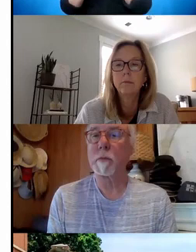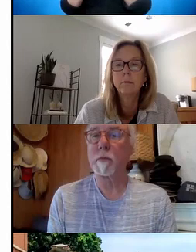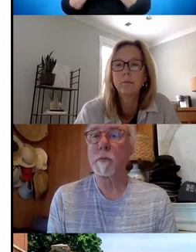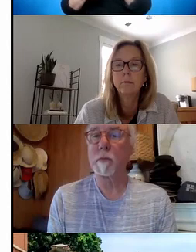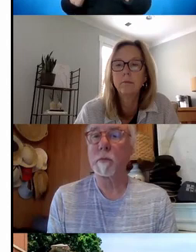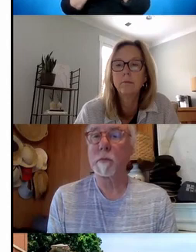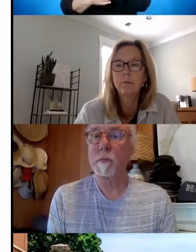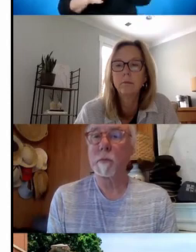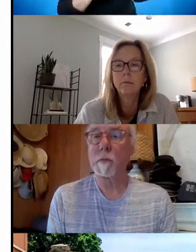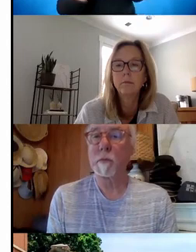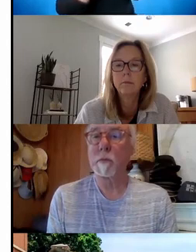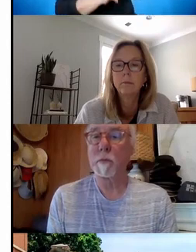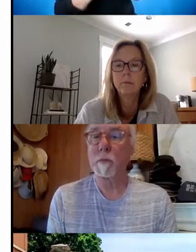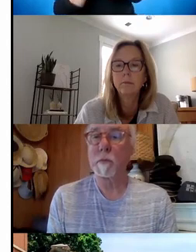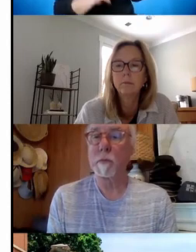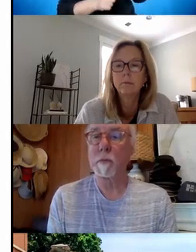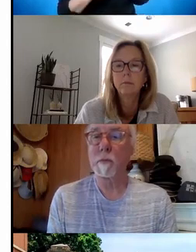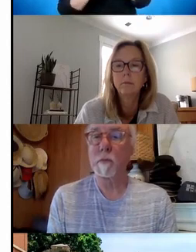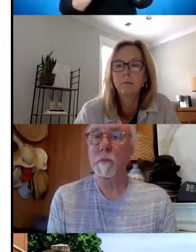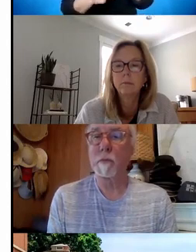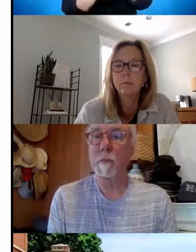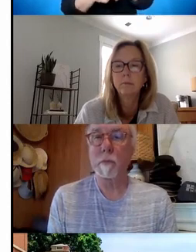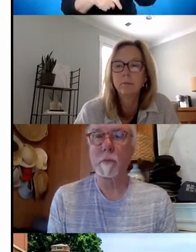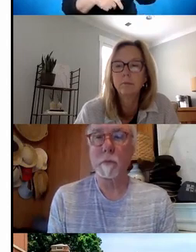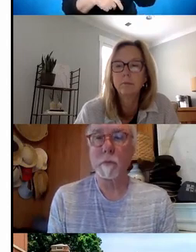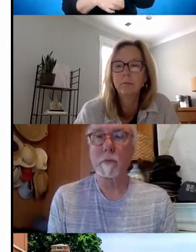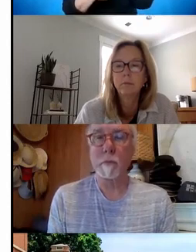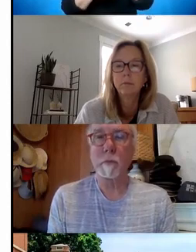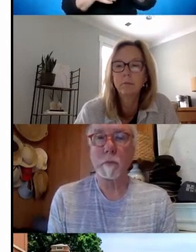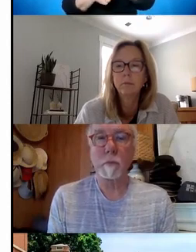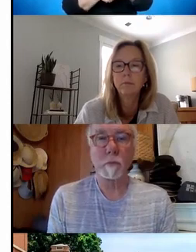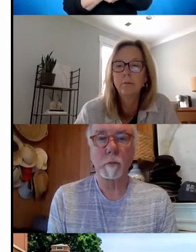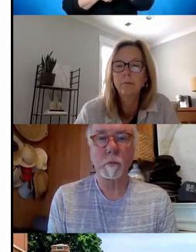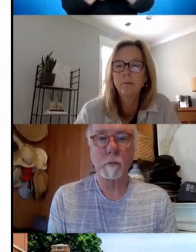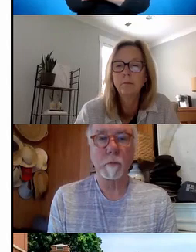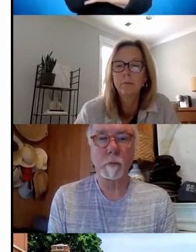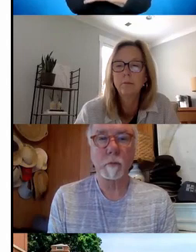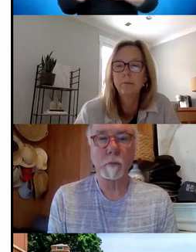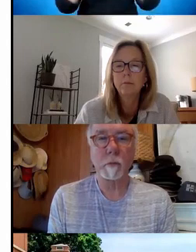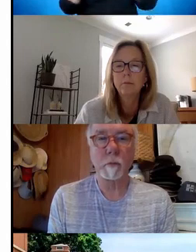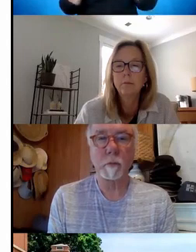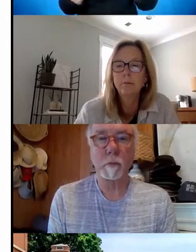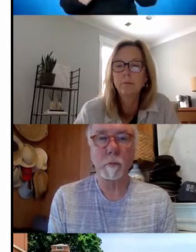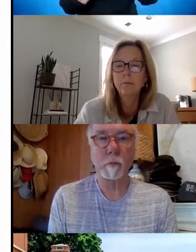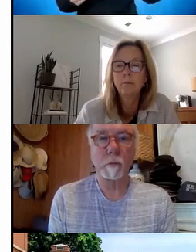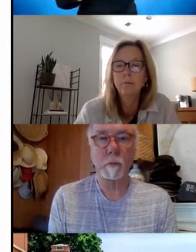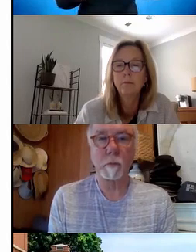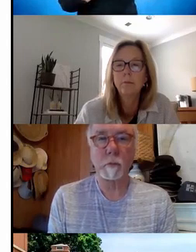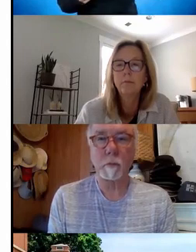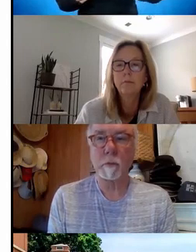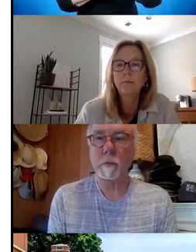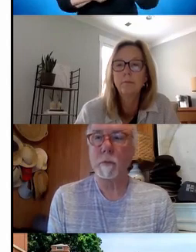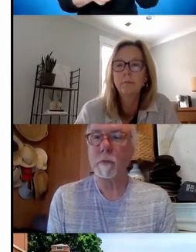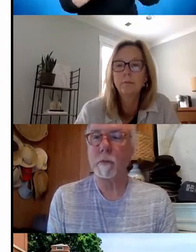Try to find out if there's any local collaboratives in your county that you can join or at least go and sit in on their Zoom